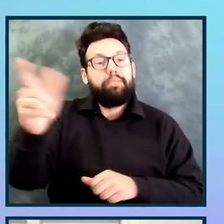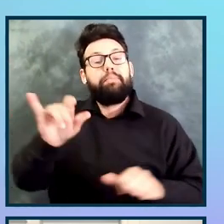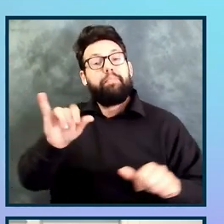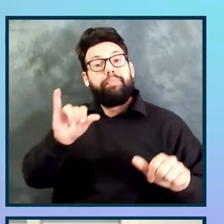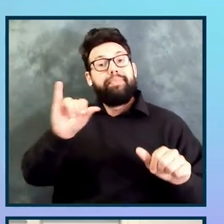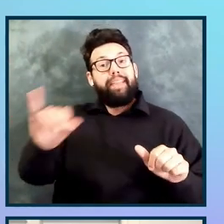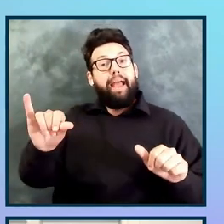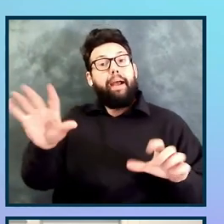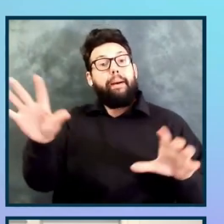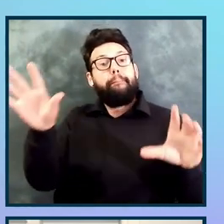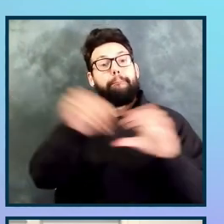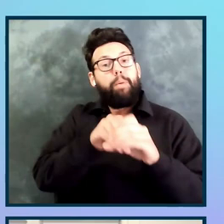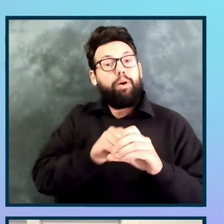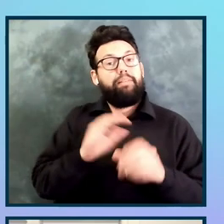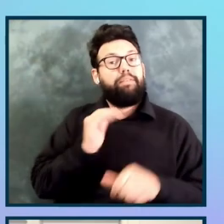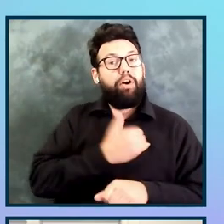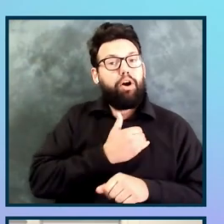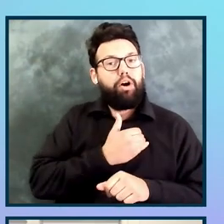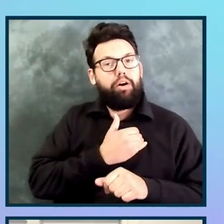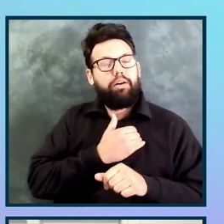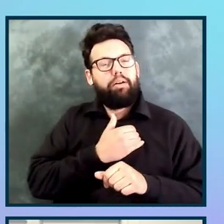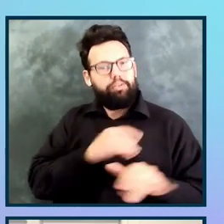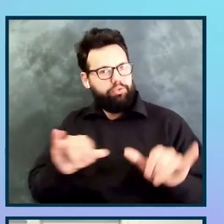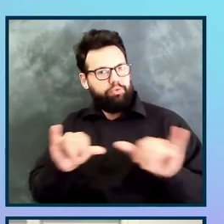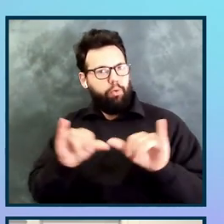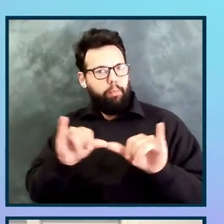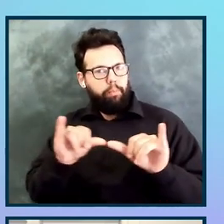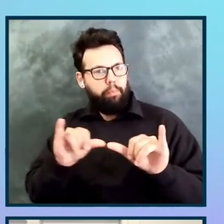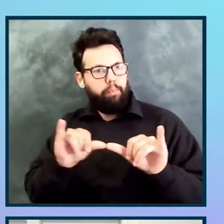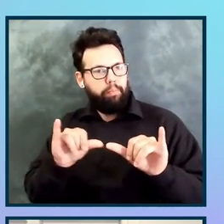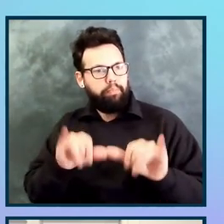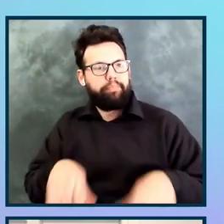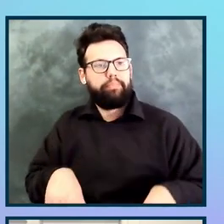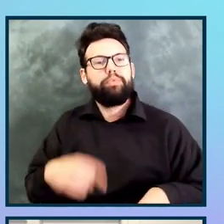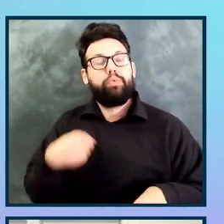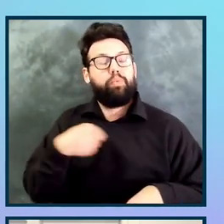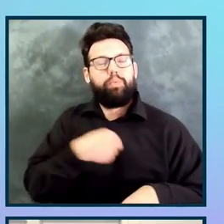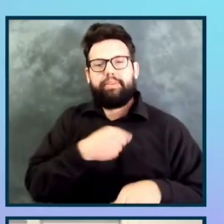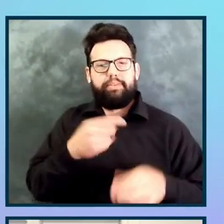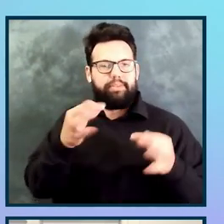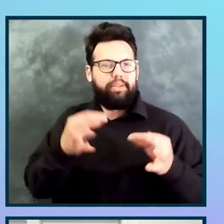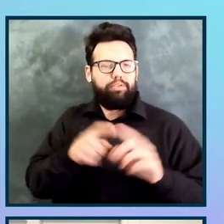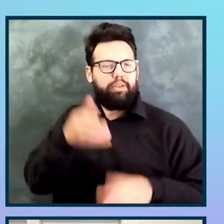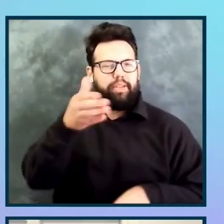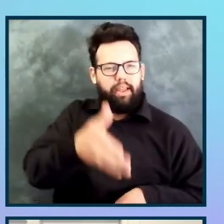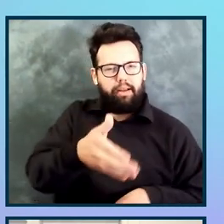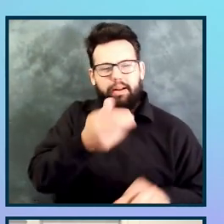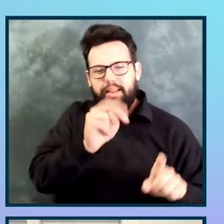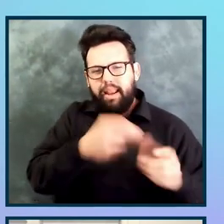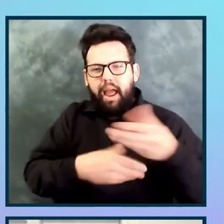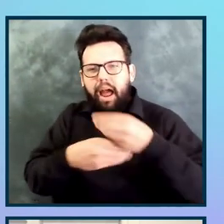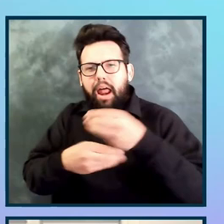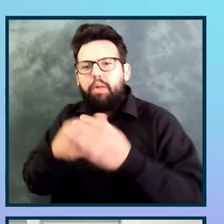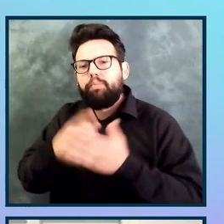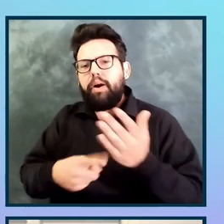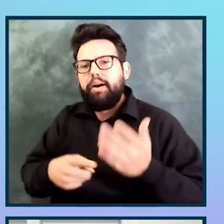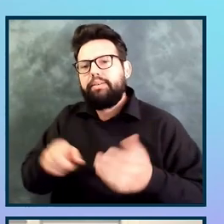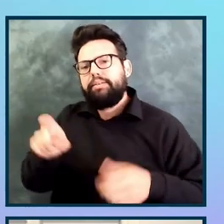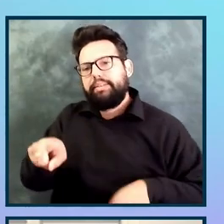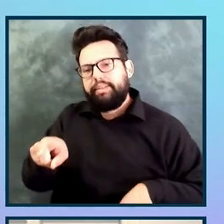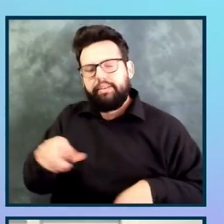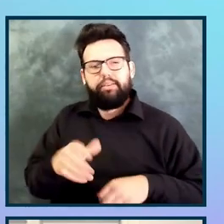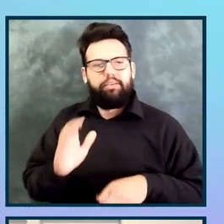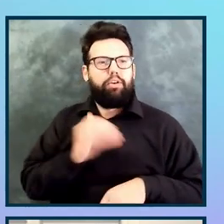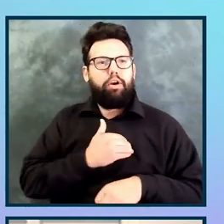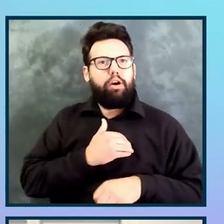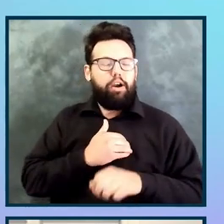2021 audit, saying, well, we'll start with this and add whatever we need. And our primary strategy, before we understood that